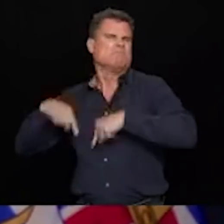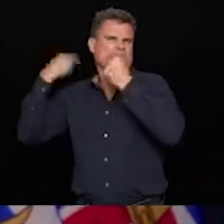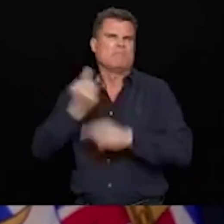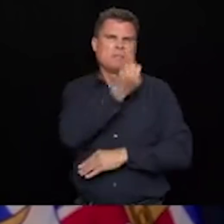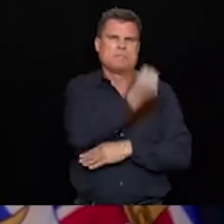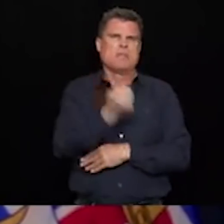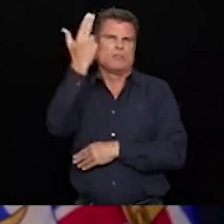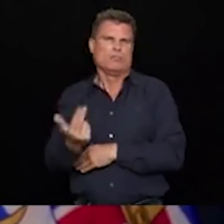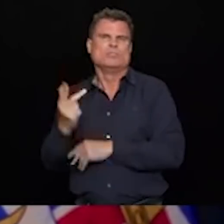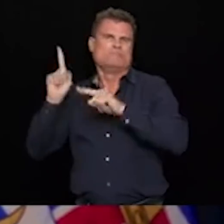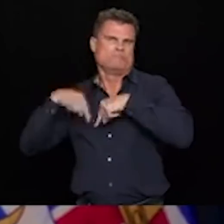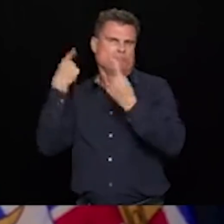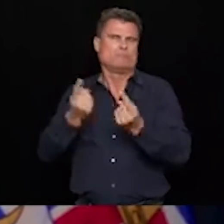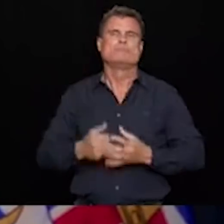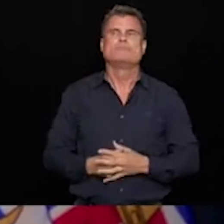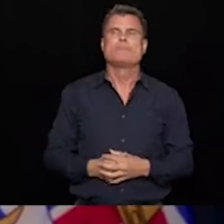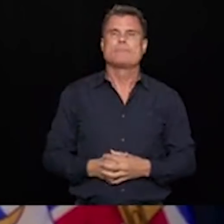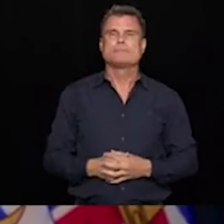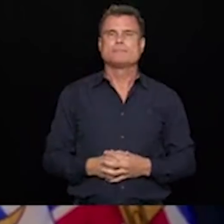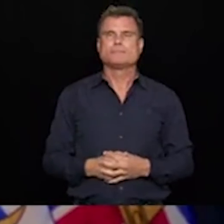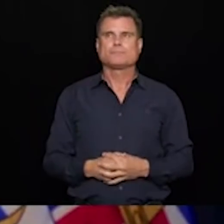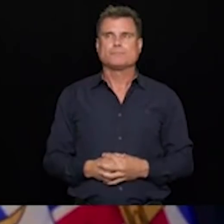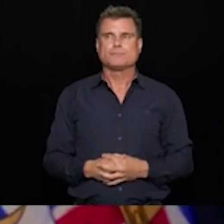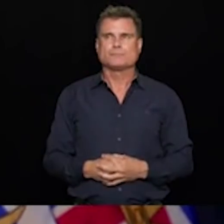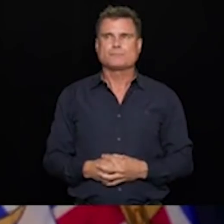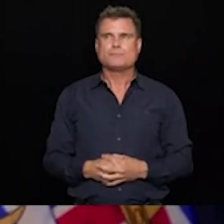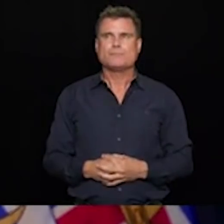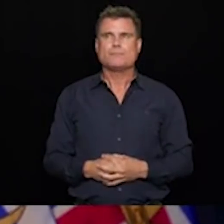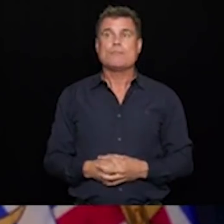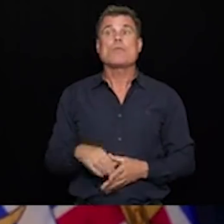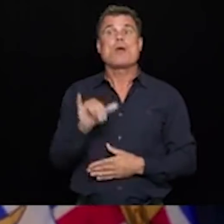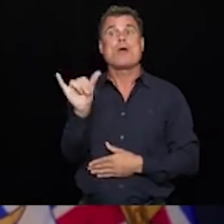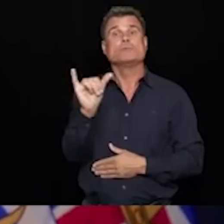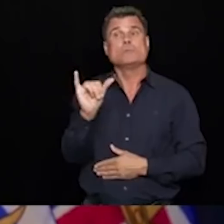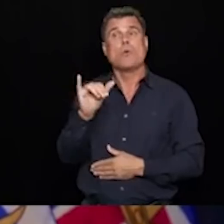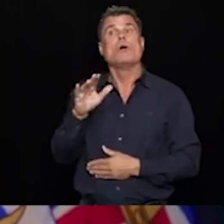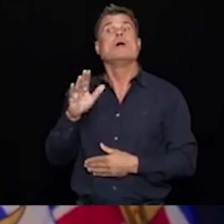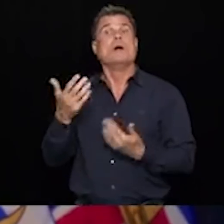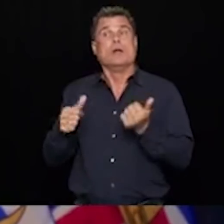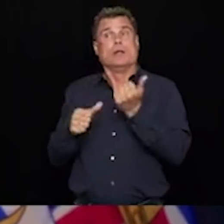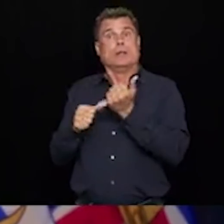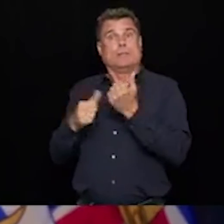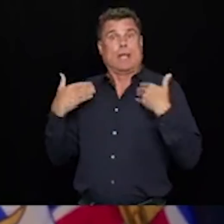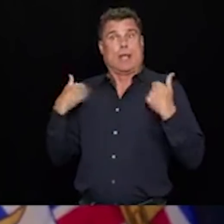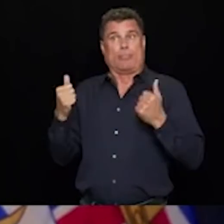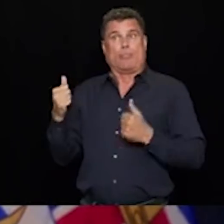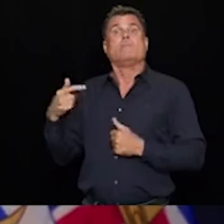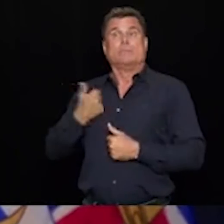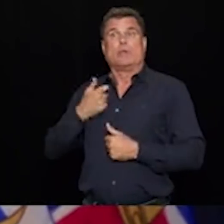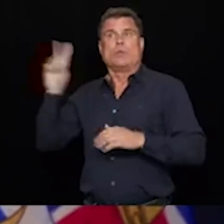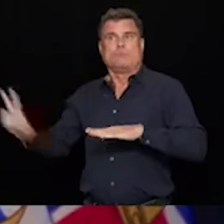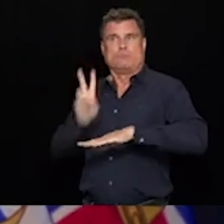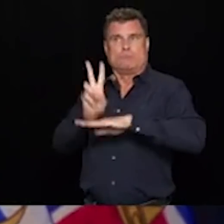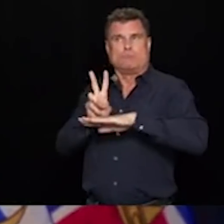As well, the Deputy Minister of Health, Stephen Brown, and myself will be meeting with Minister Dix, and with the caretaker minister,